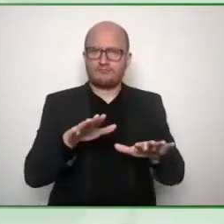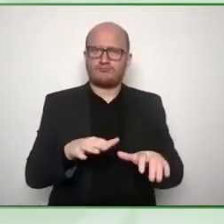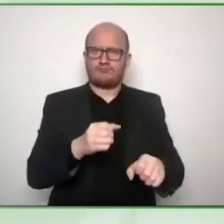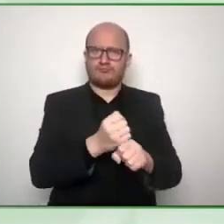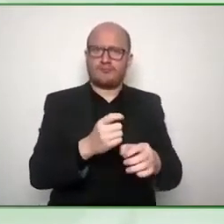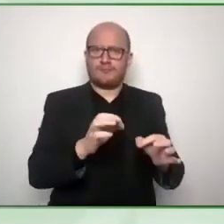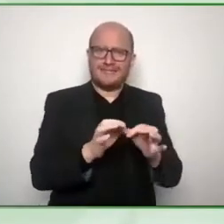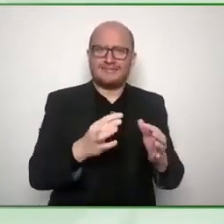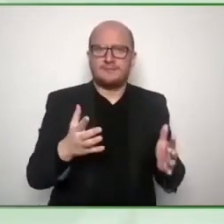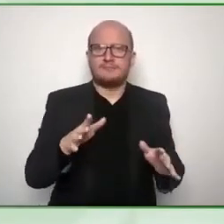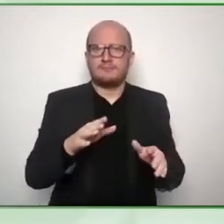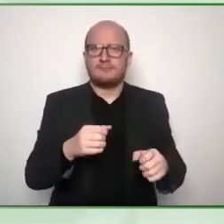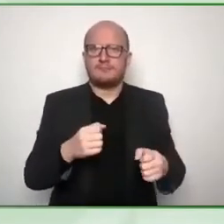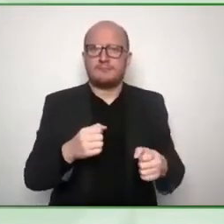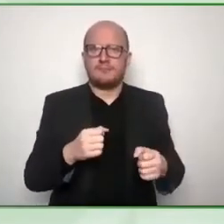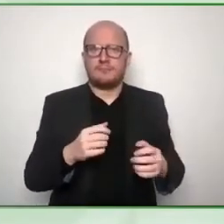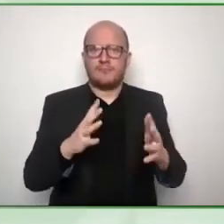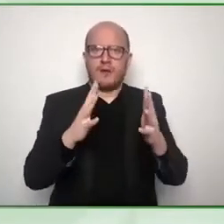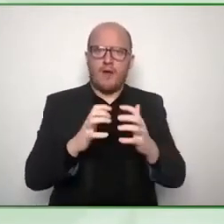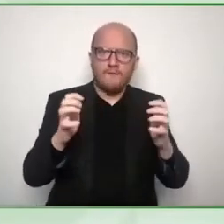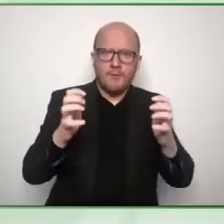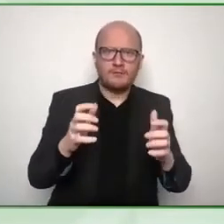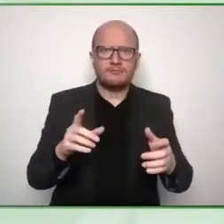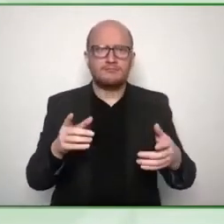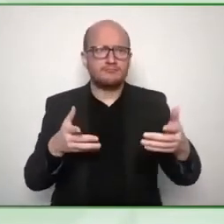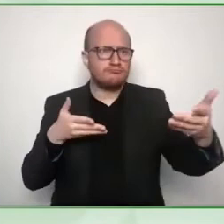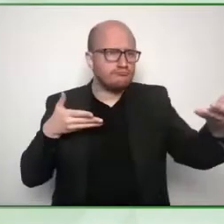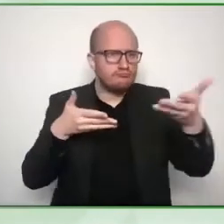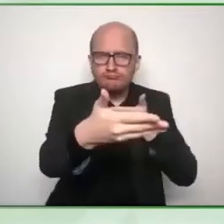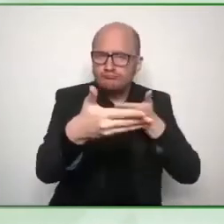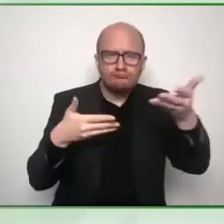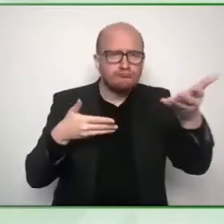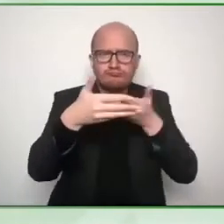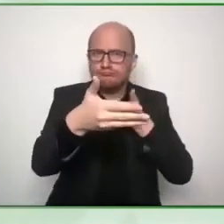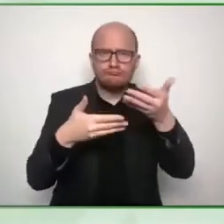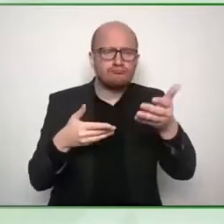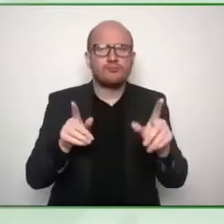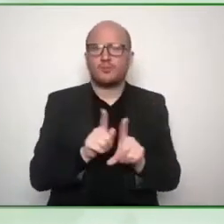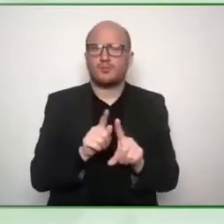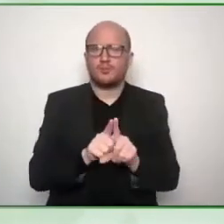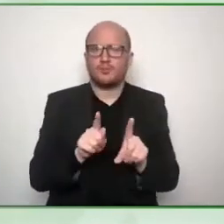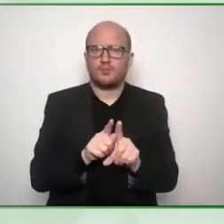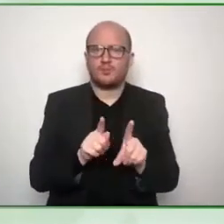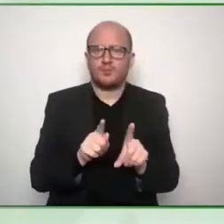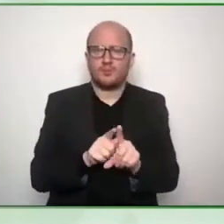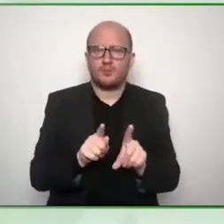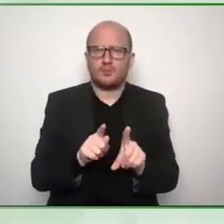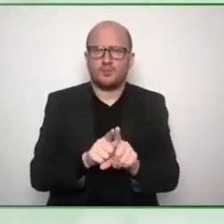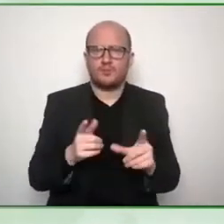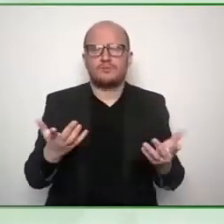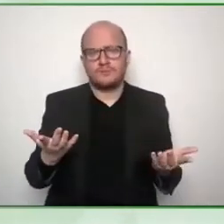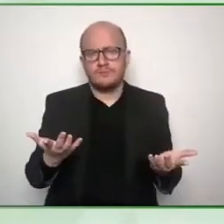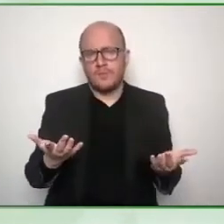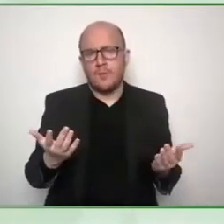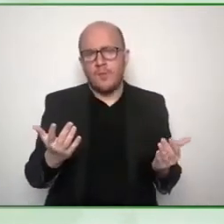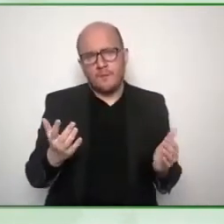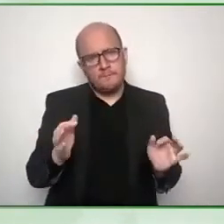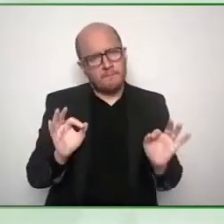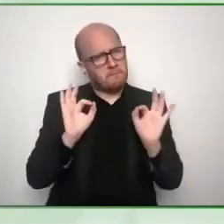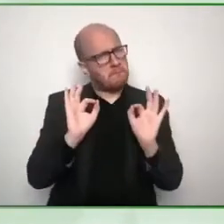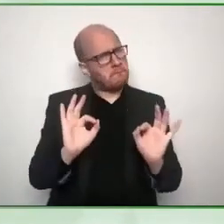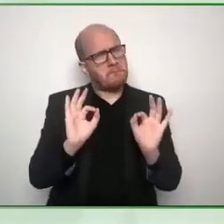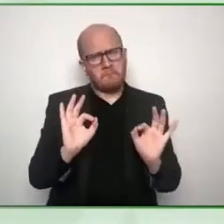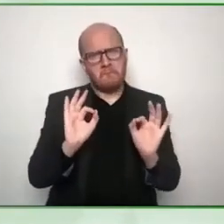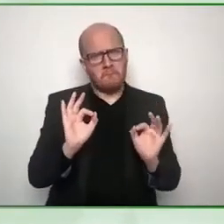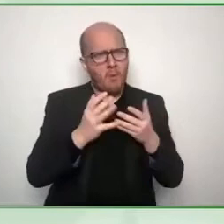and of course that reached all levels of government in the uk as well so it was a in that stage a terrific consultation period